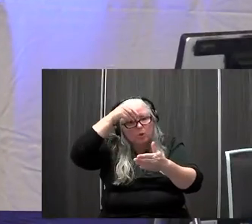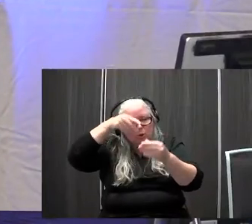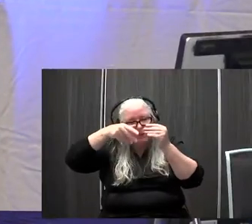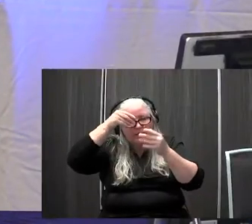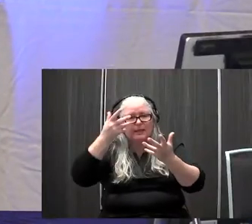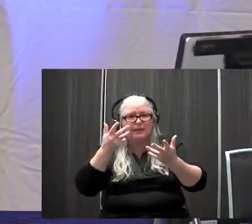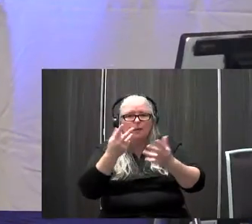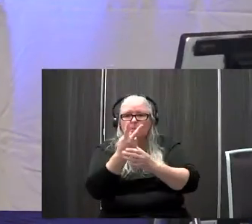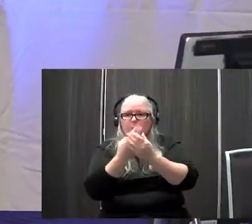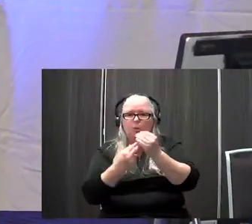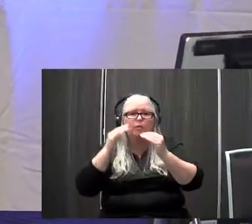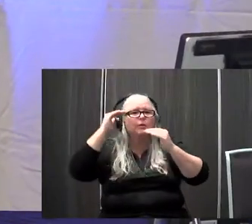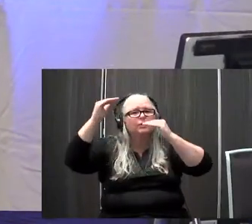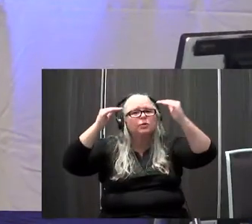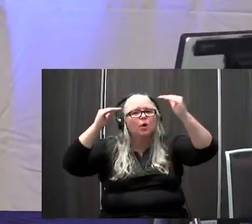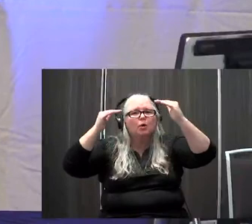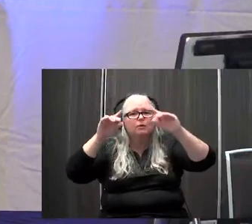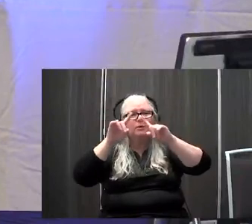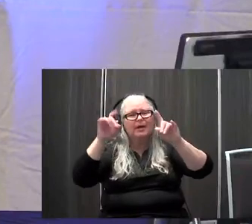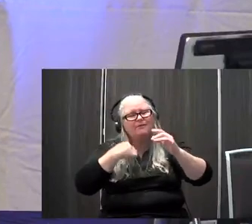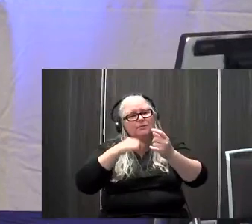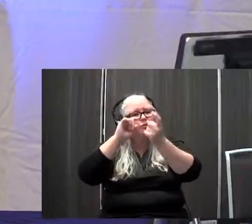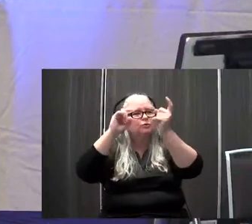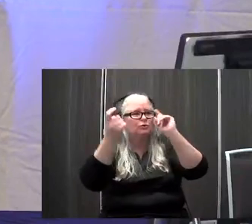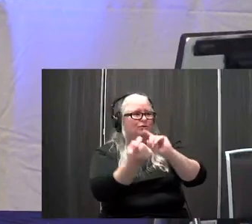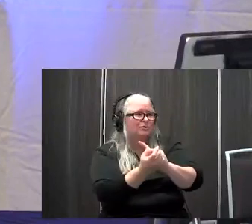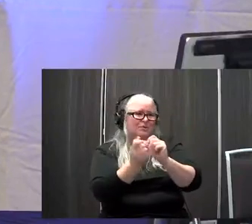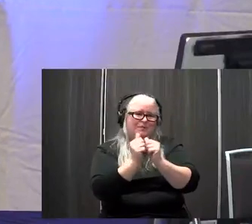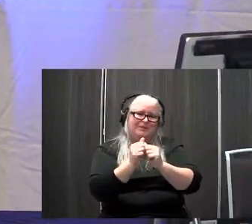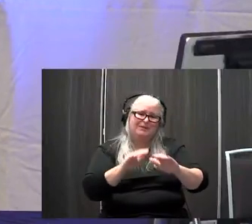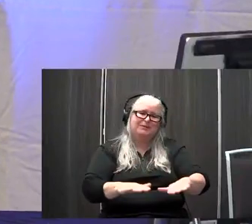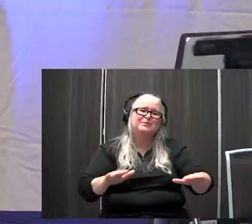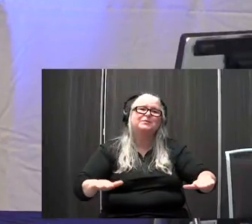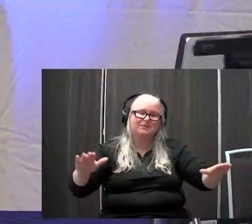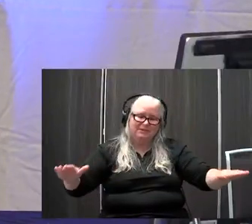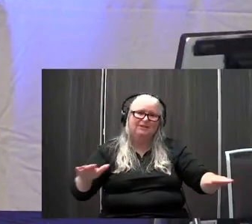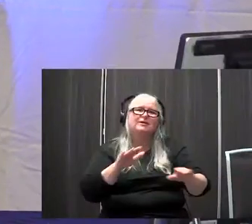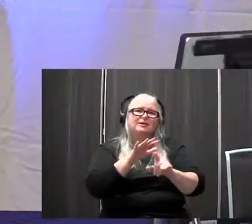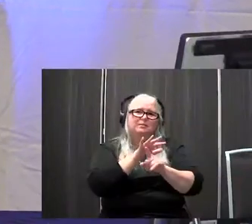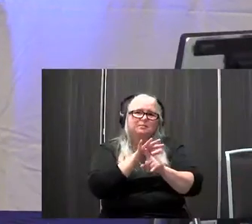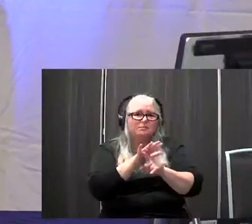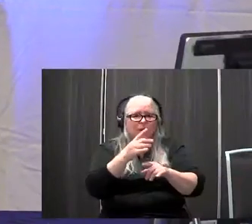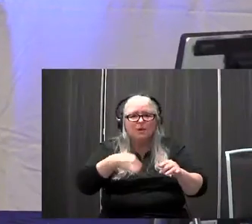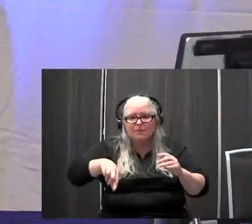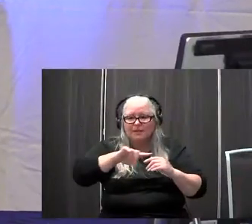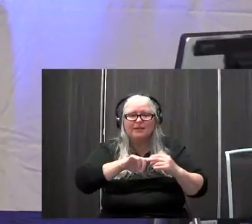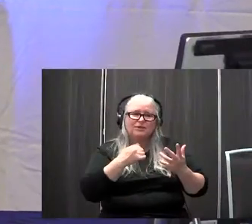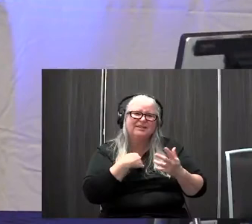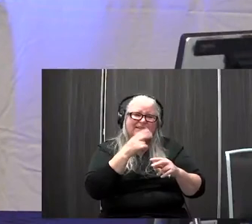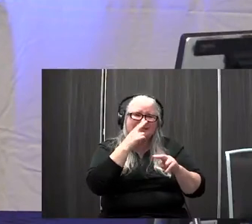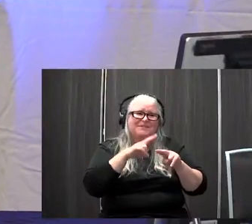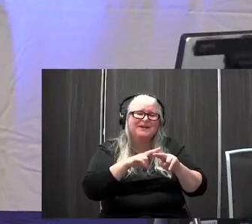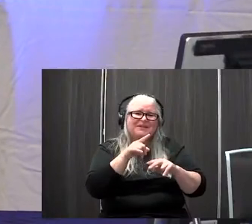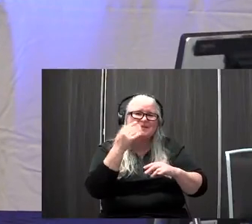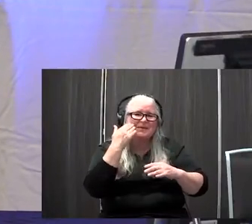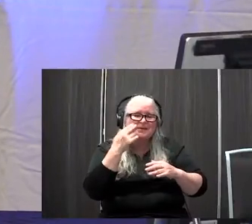I've had to take a lot of what I learned there and adapt it for the pediatric population and which makes it fun. You know, it's, it's all about making it